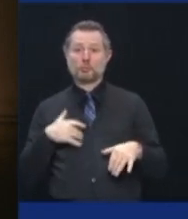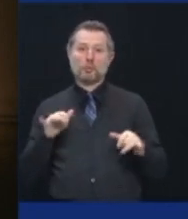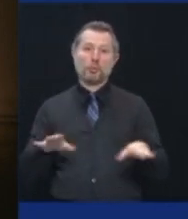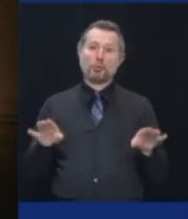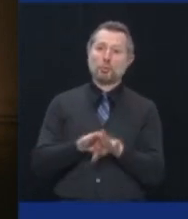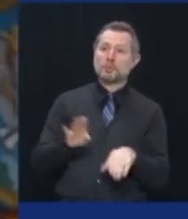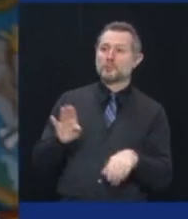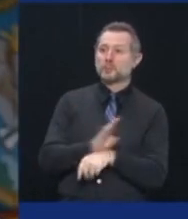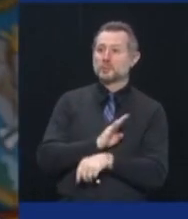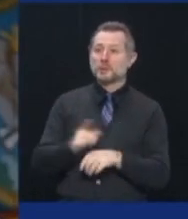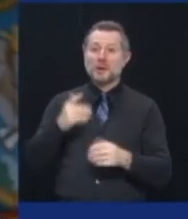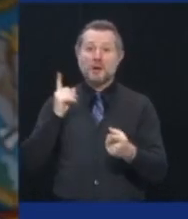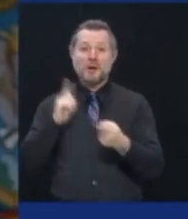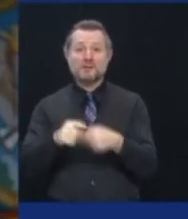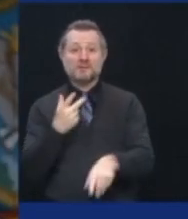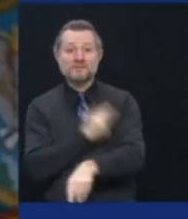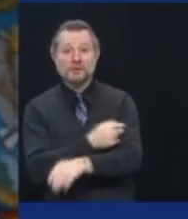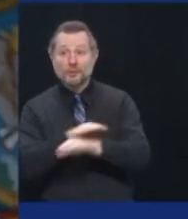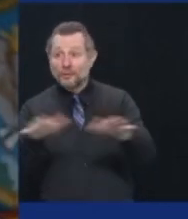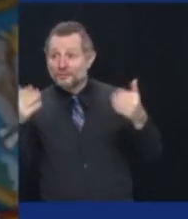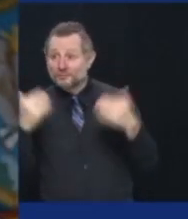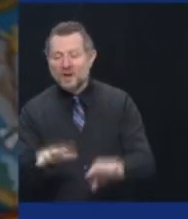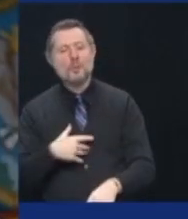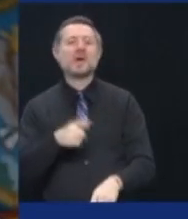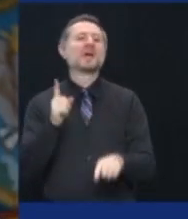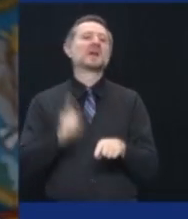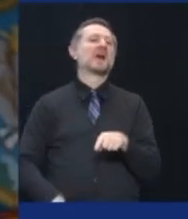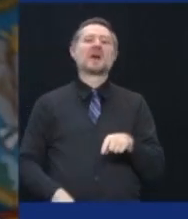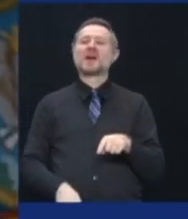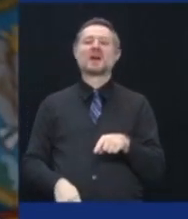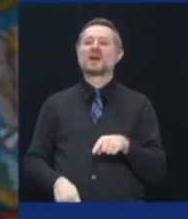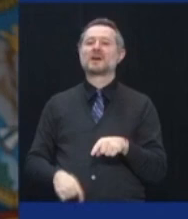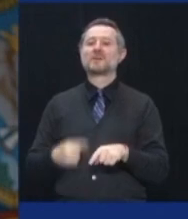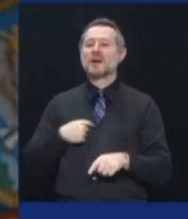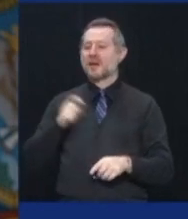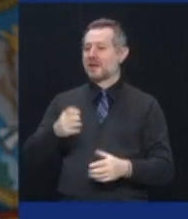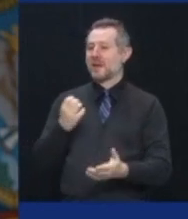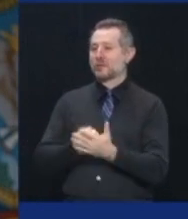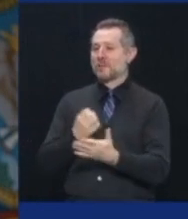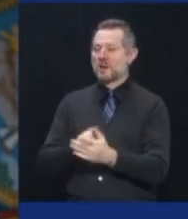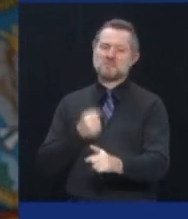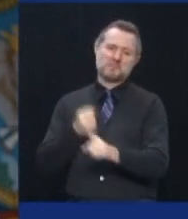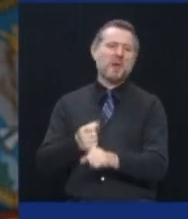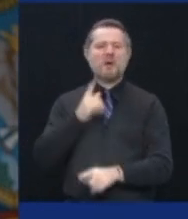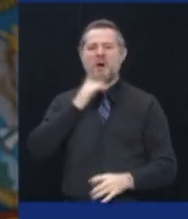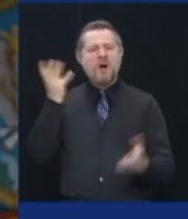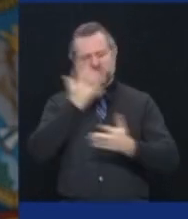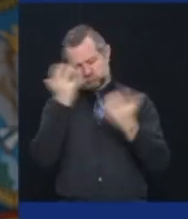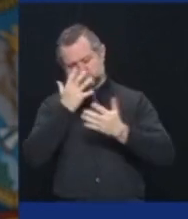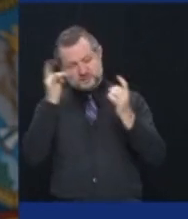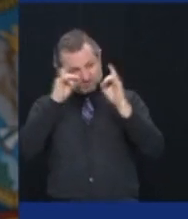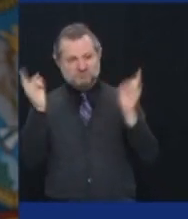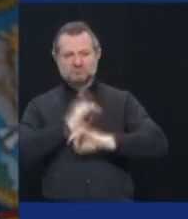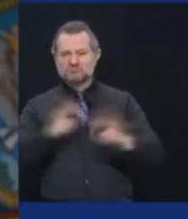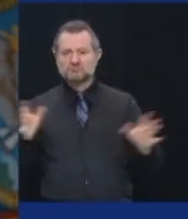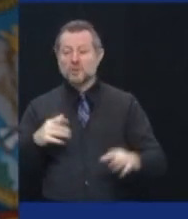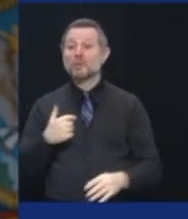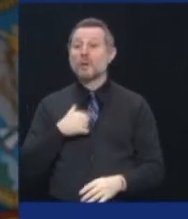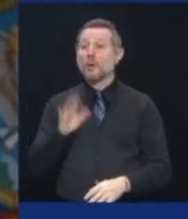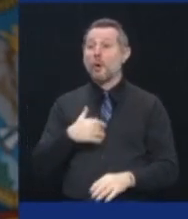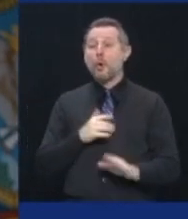vaccine hits critical mass. The cost is too high. Now, we will have nothing left to open.